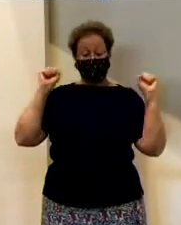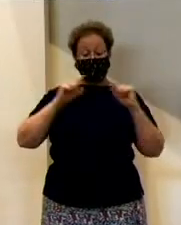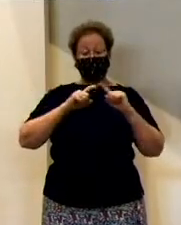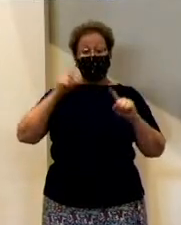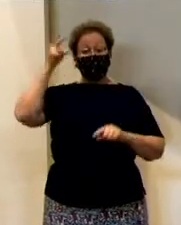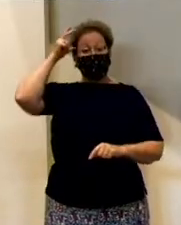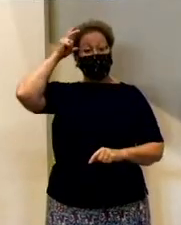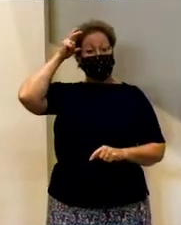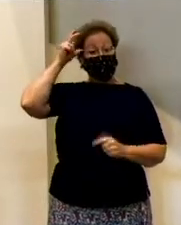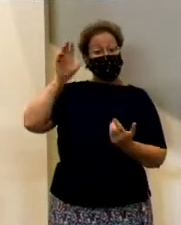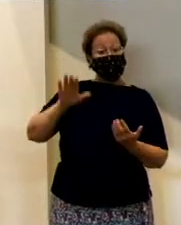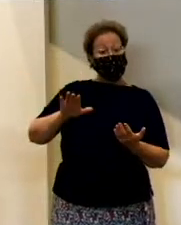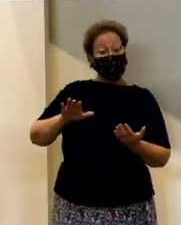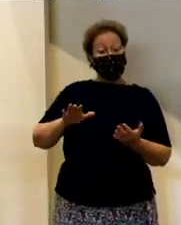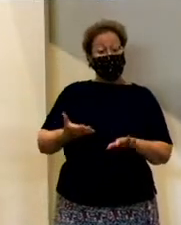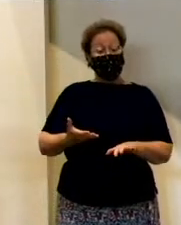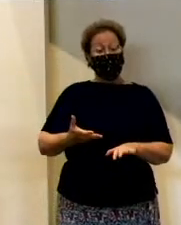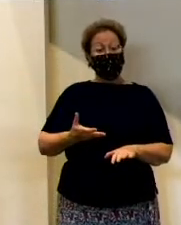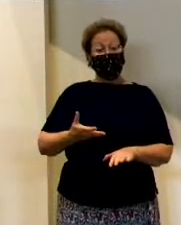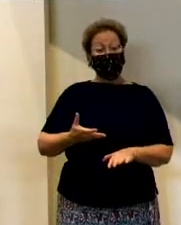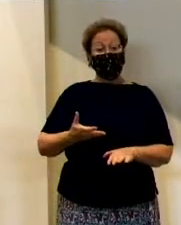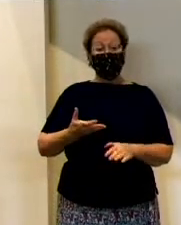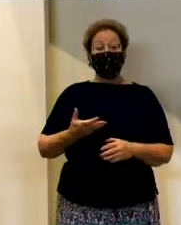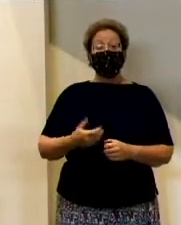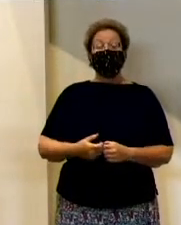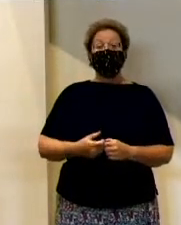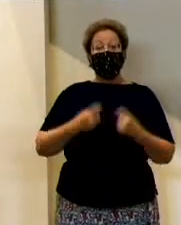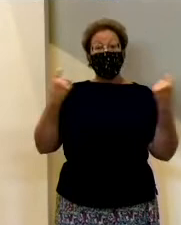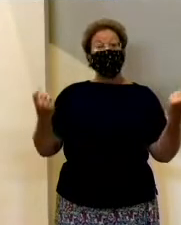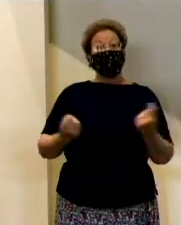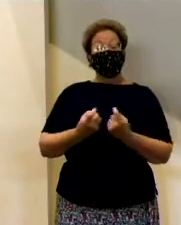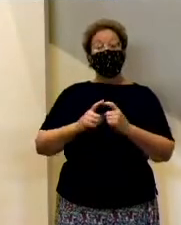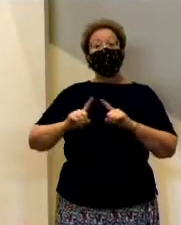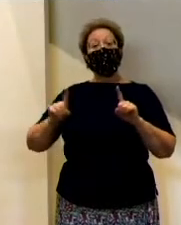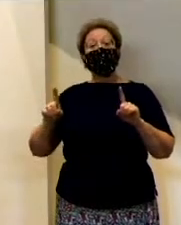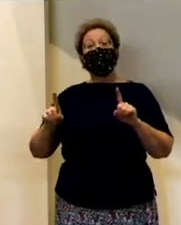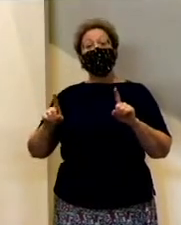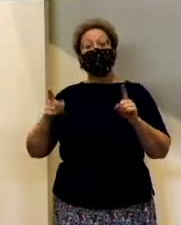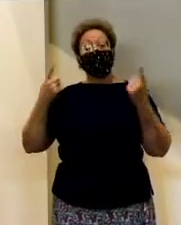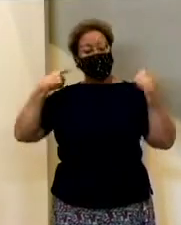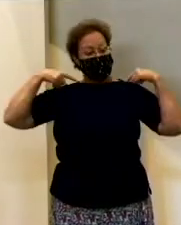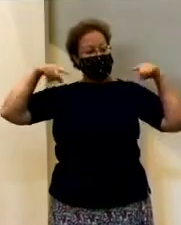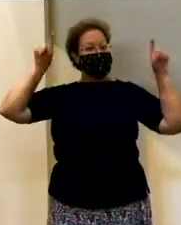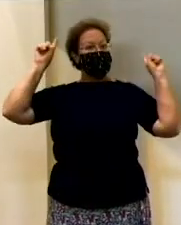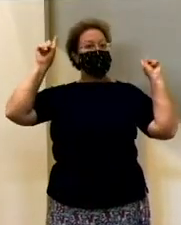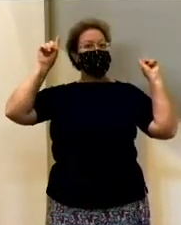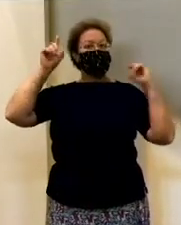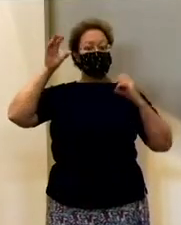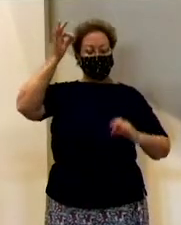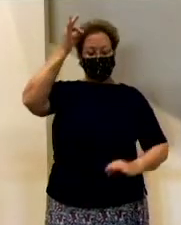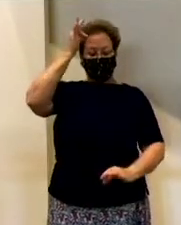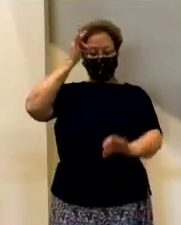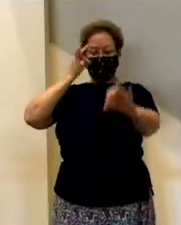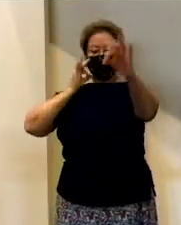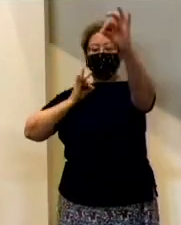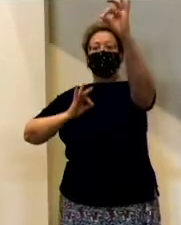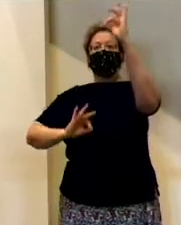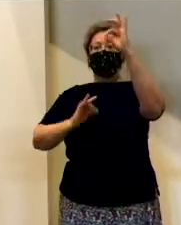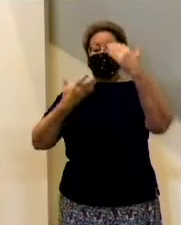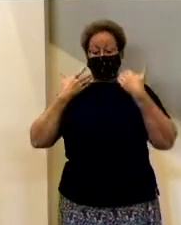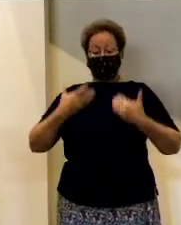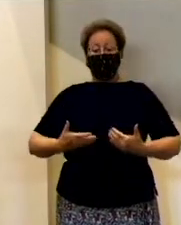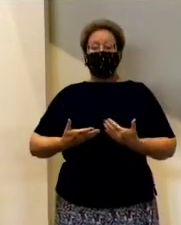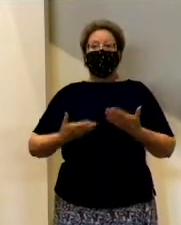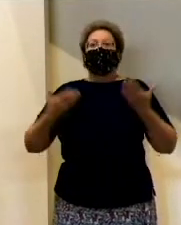and the power of the devil. But our redemption won't be fully realized until we trade in our humble earthly bodies for